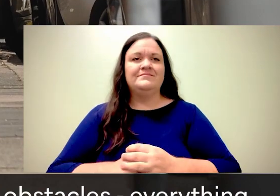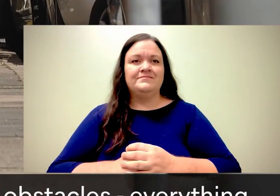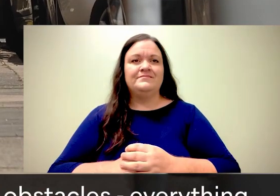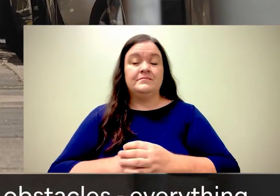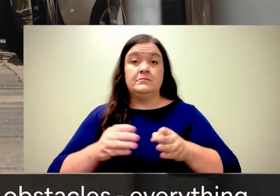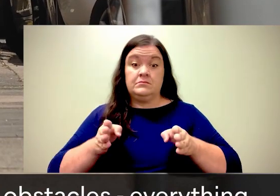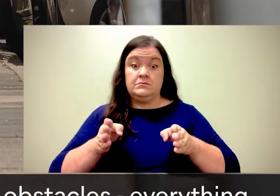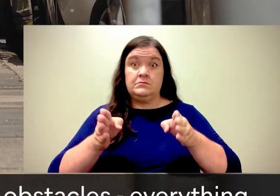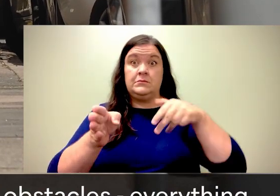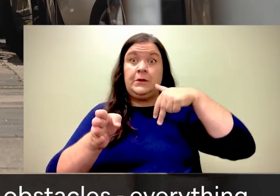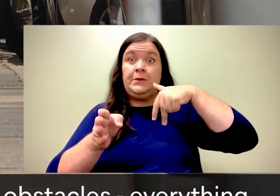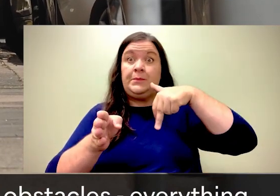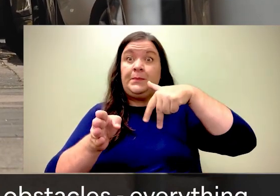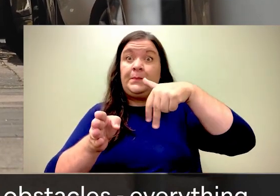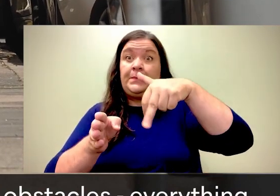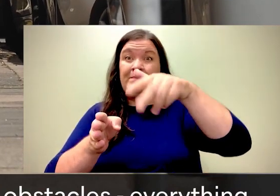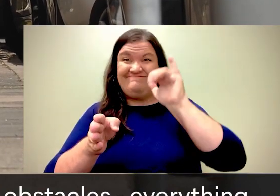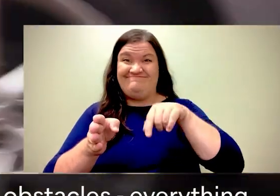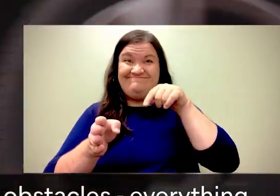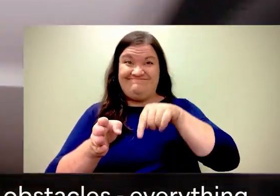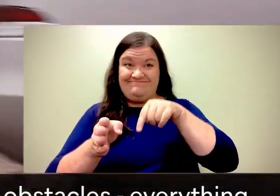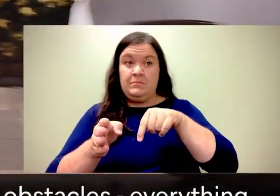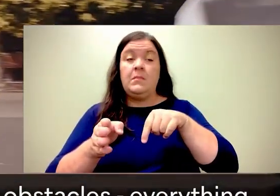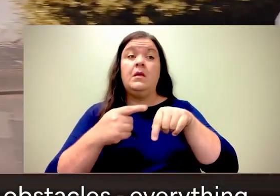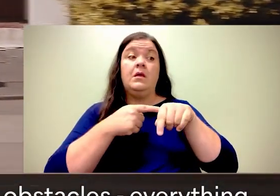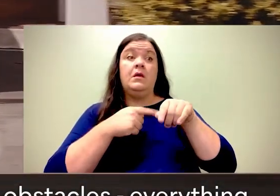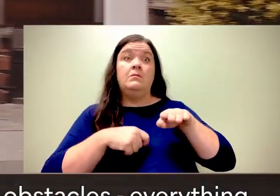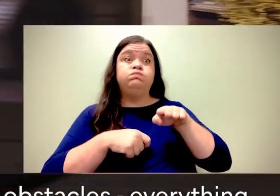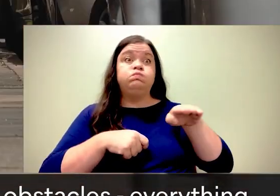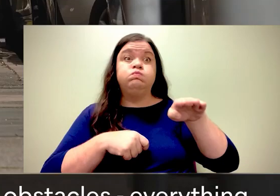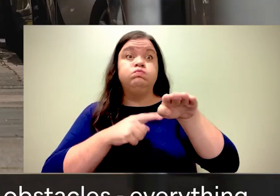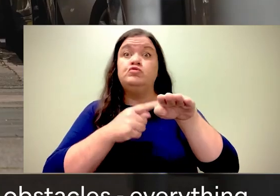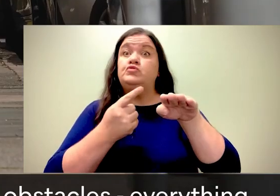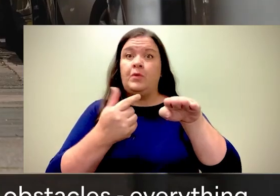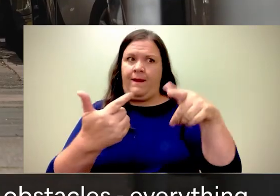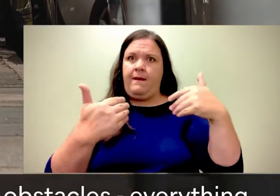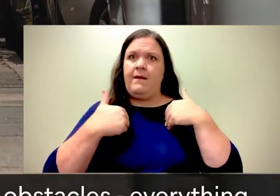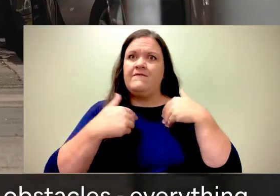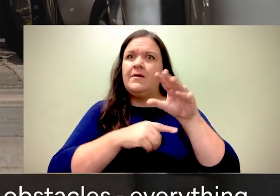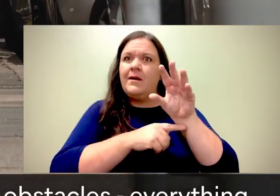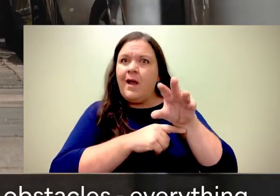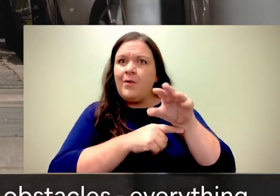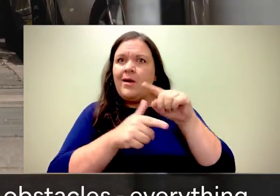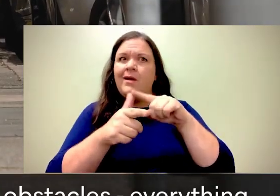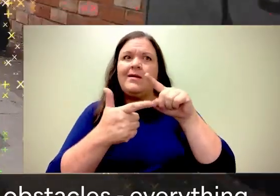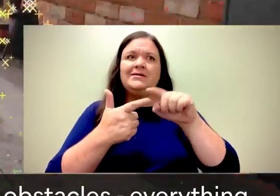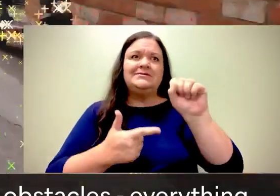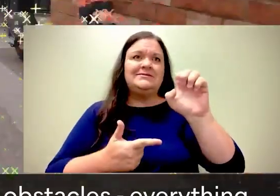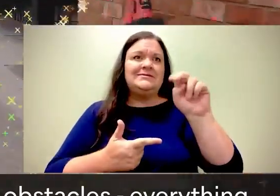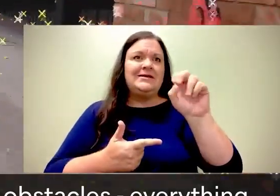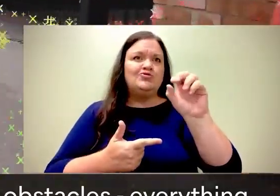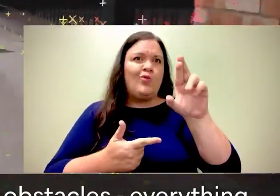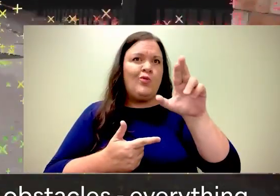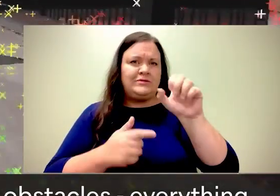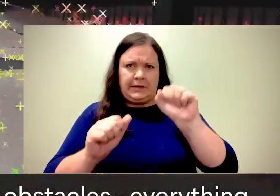us. Caption. Using cameras and sensors, a robot can navigate around obstacles, everything from trees and postboxes